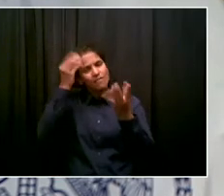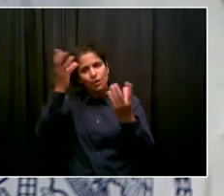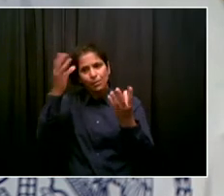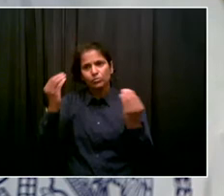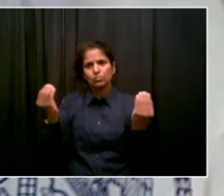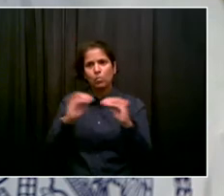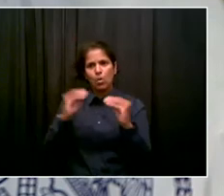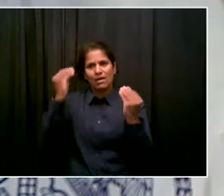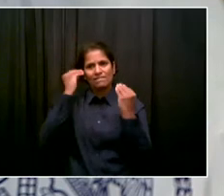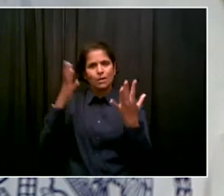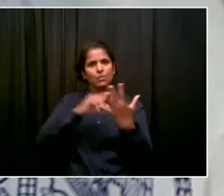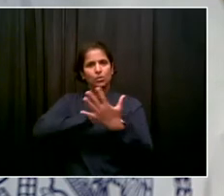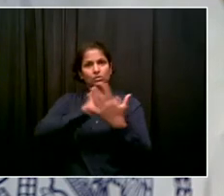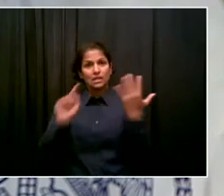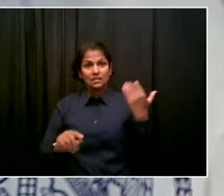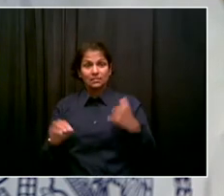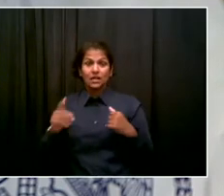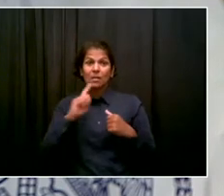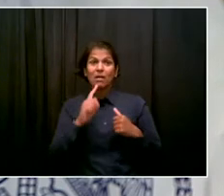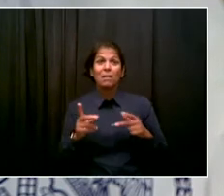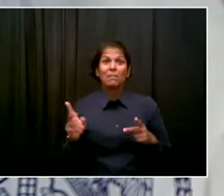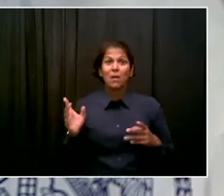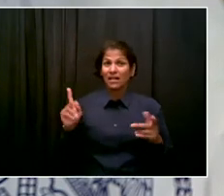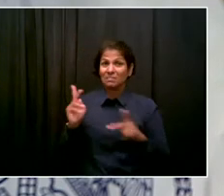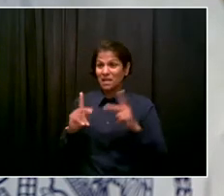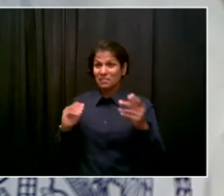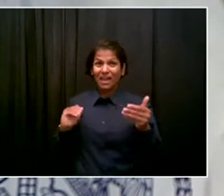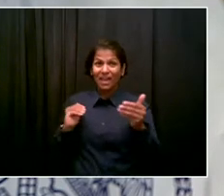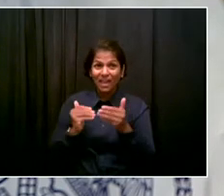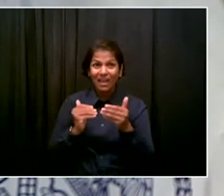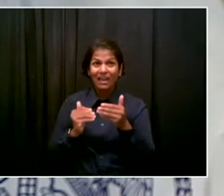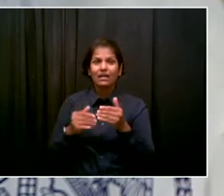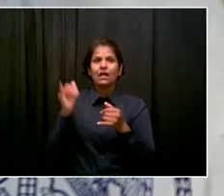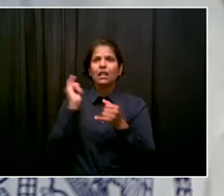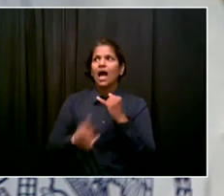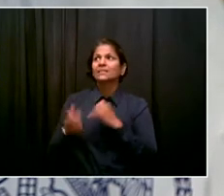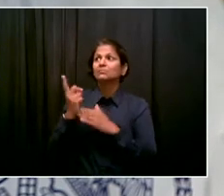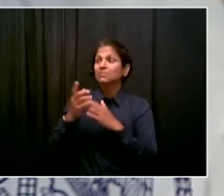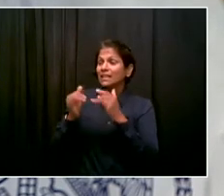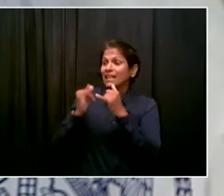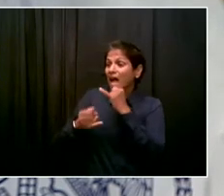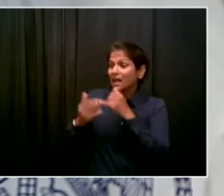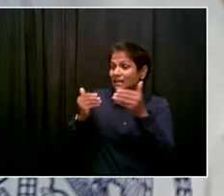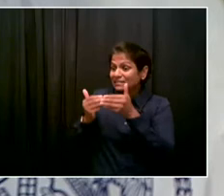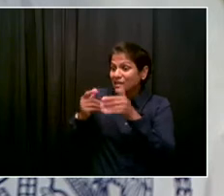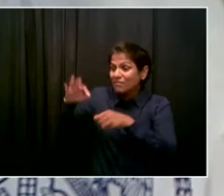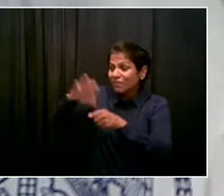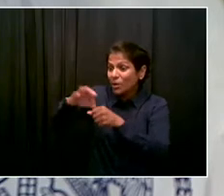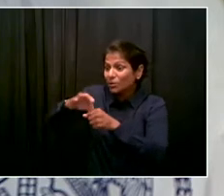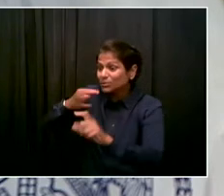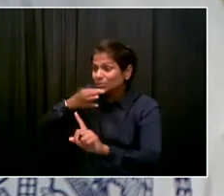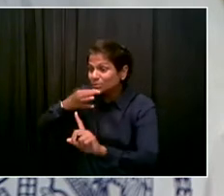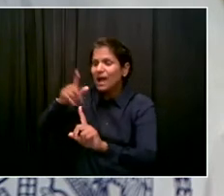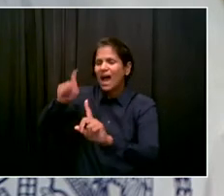day or two. And we got to shed as much light as possible in the meantime. Go ahead, Andrew.